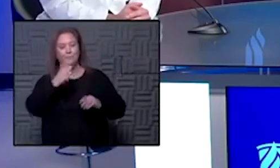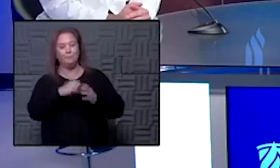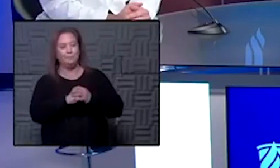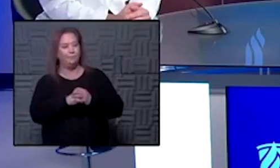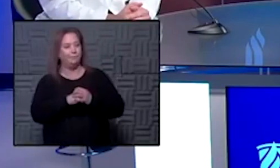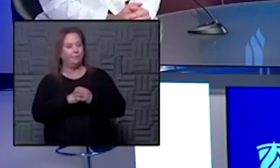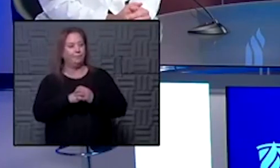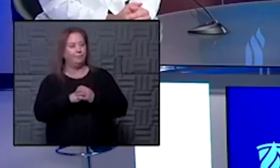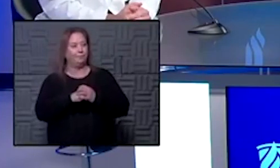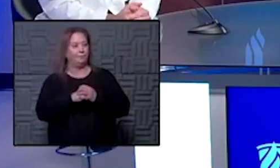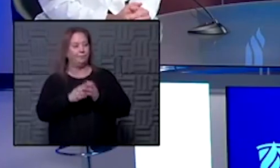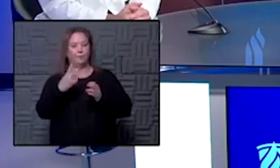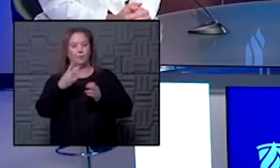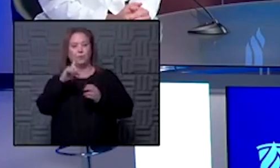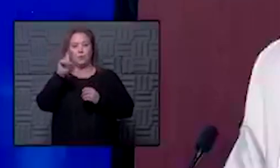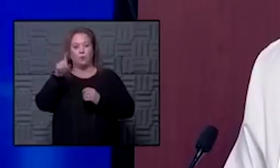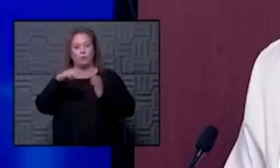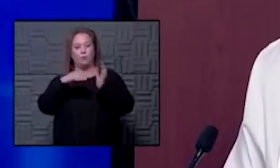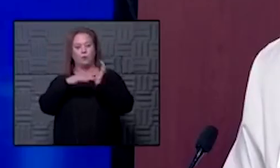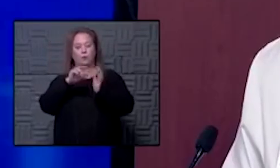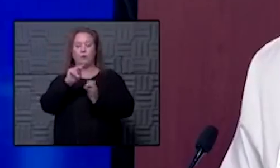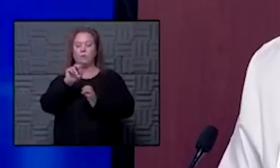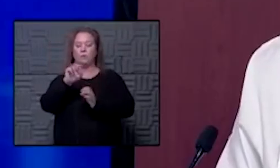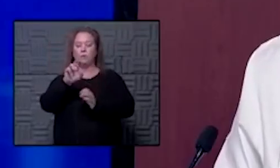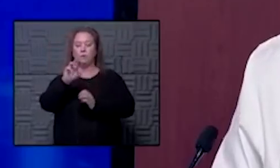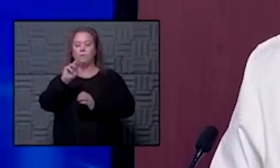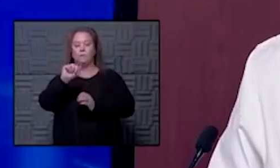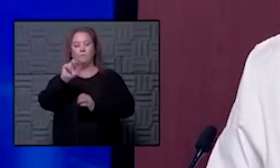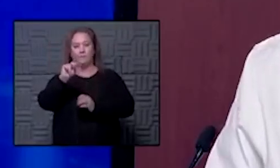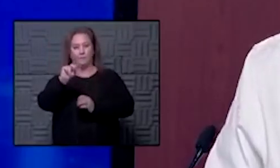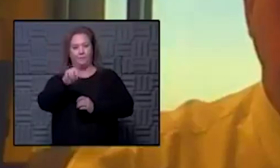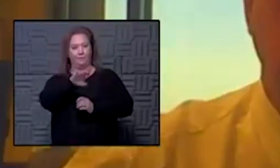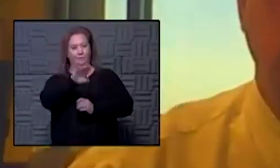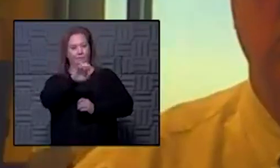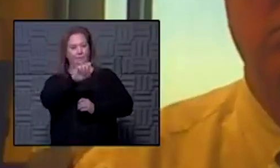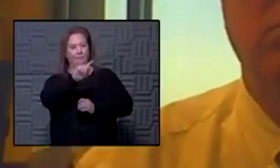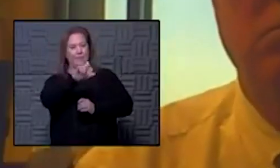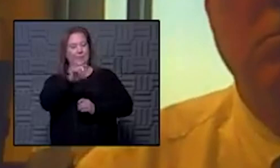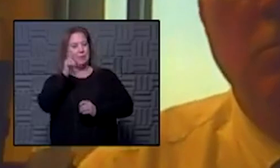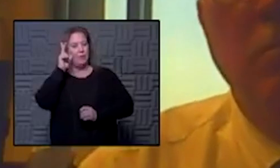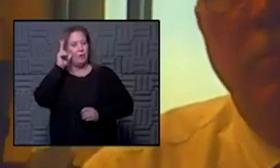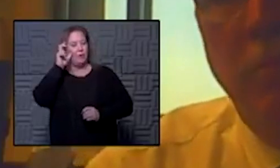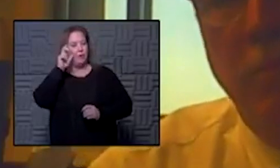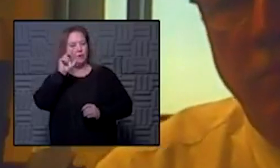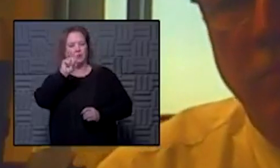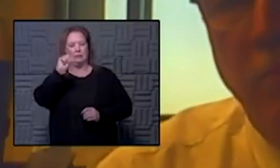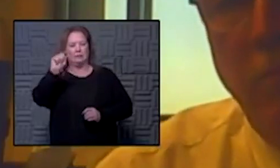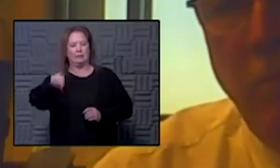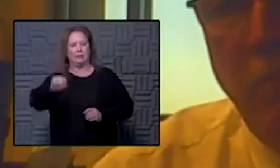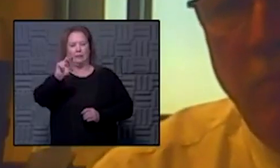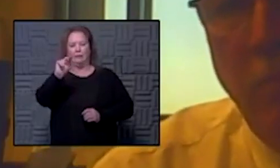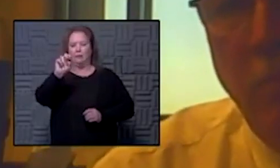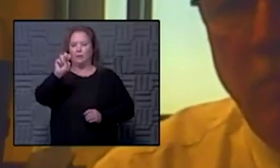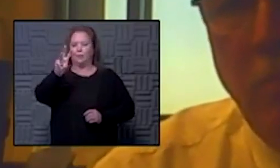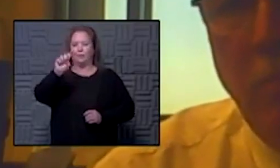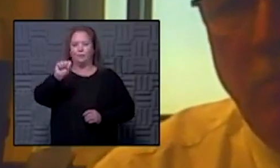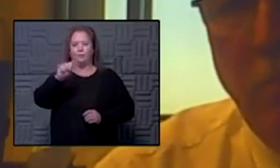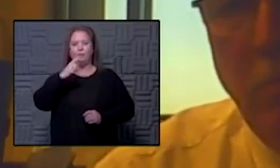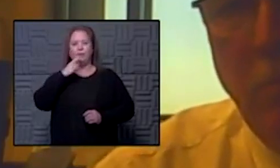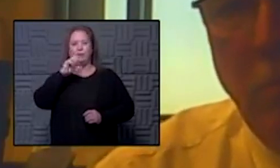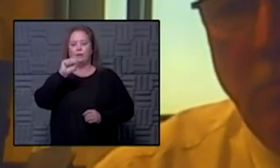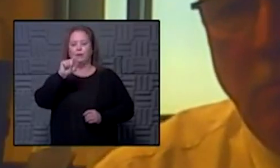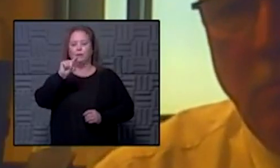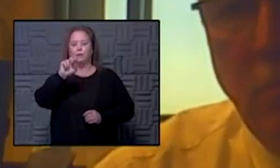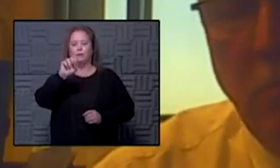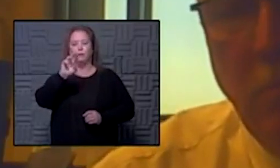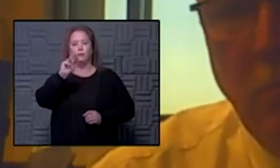all right two questions for dr norman betsy wants to know she just heard from that topeka news said that stormont vale